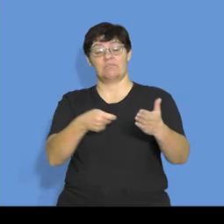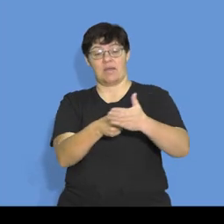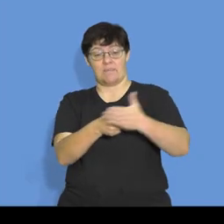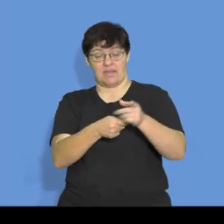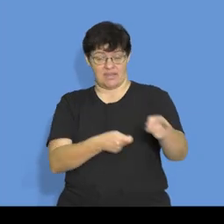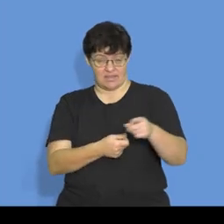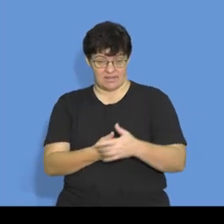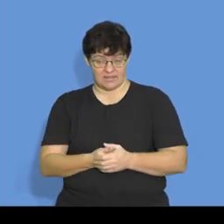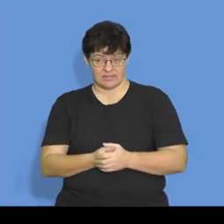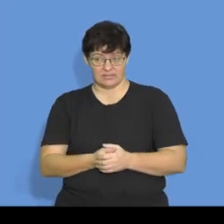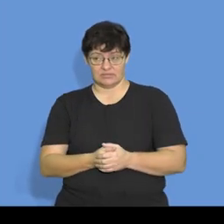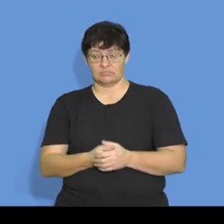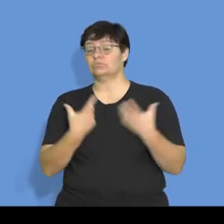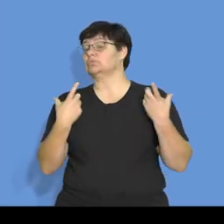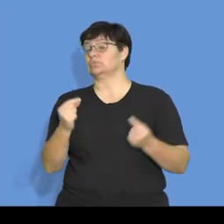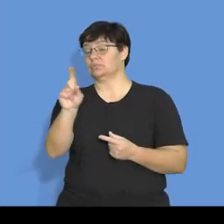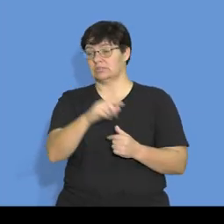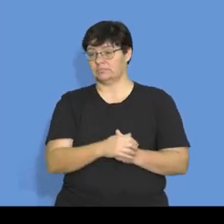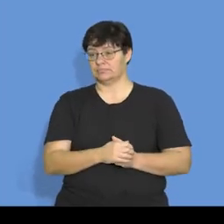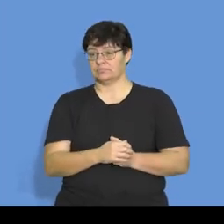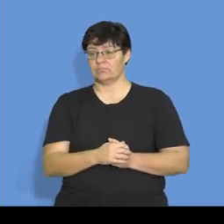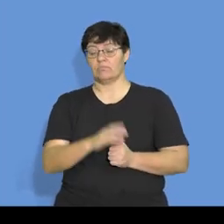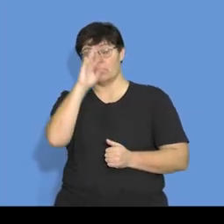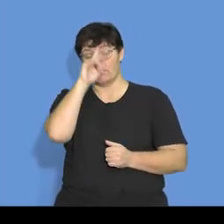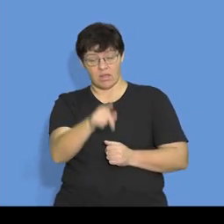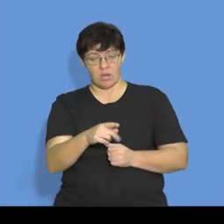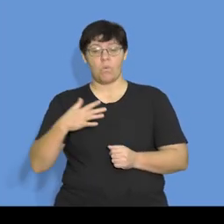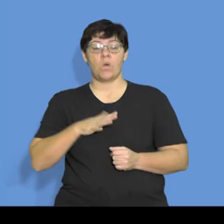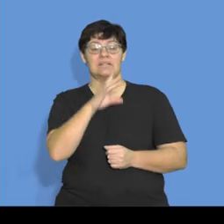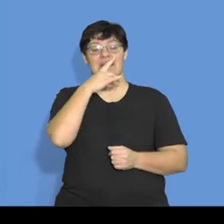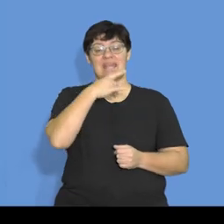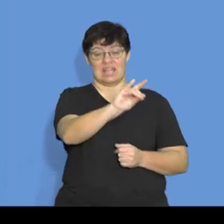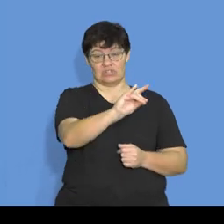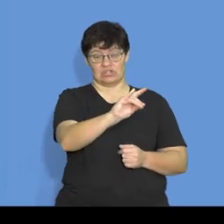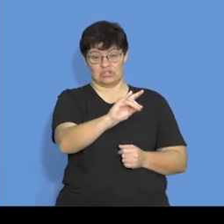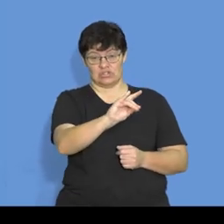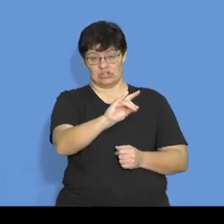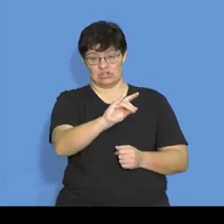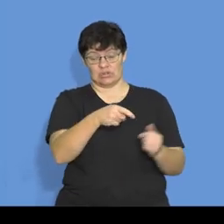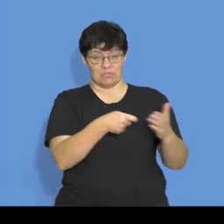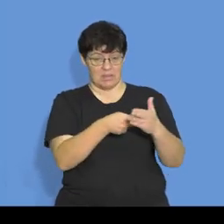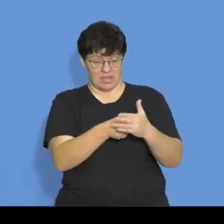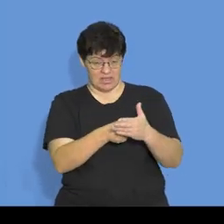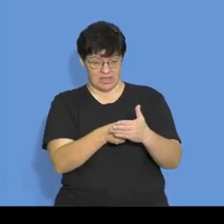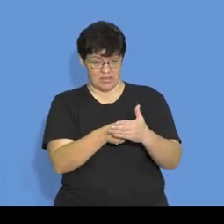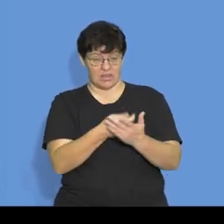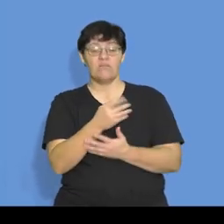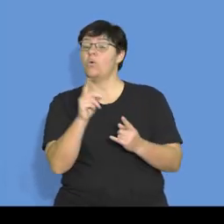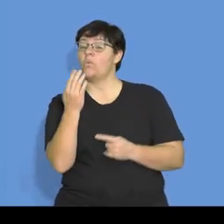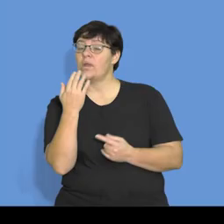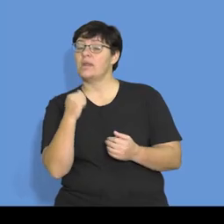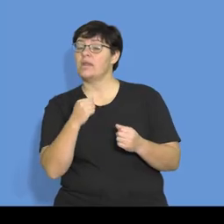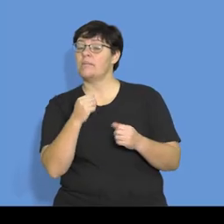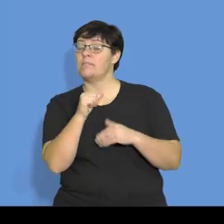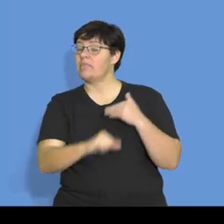So, this is what we do. Remember, we want cash purchases for August. So, the first